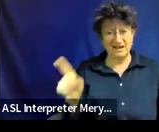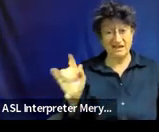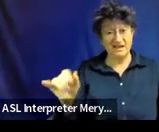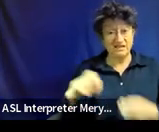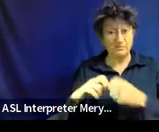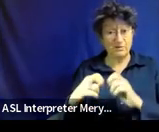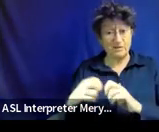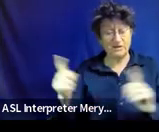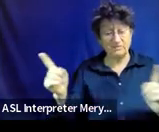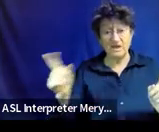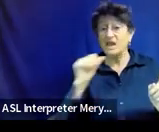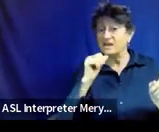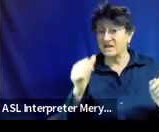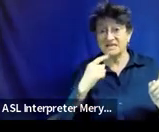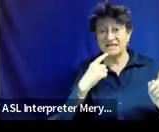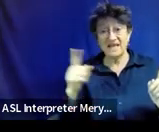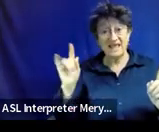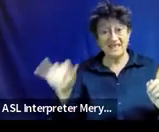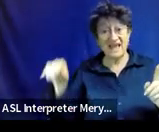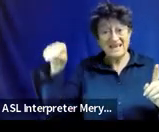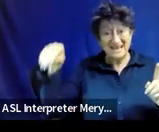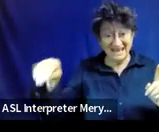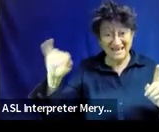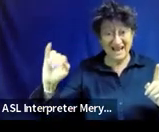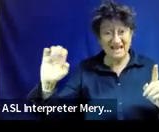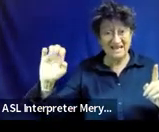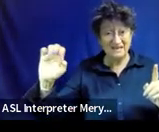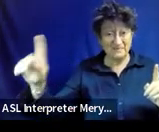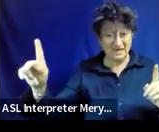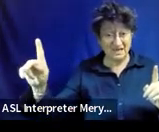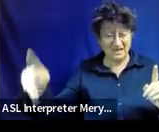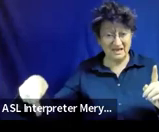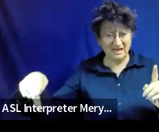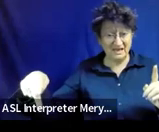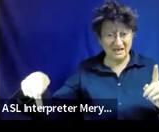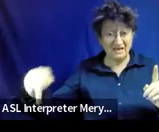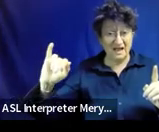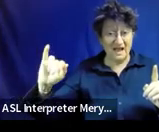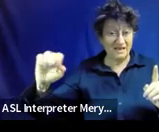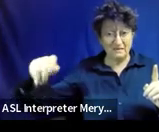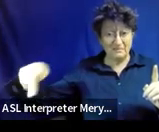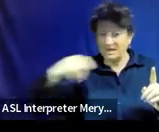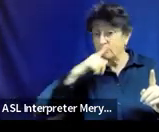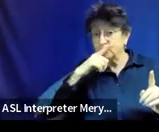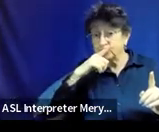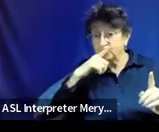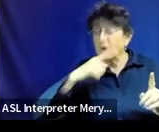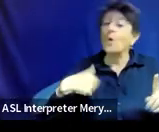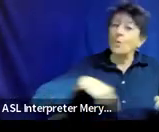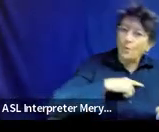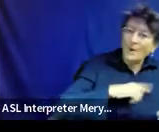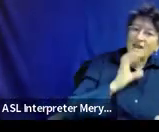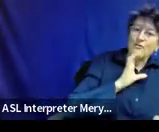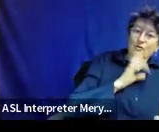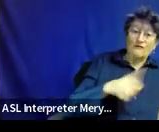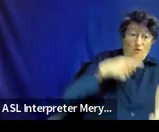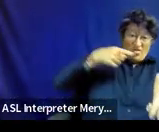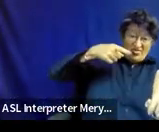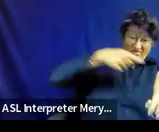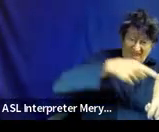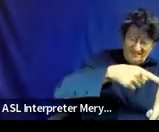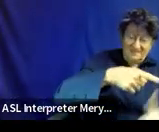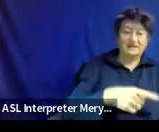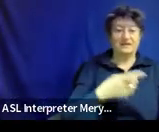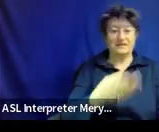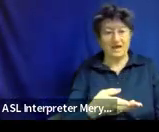is exactly what we look for. So to just kind of go into that, we'll look and see what's next here.